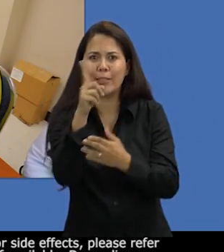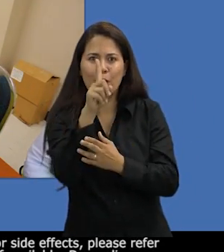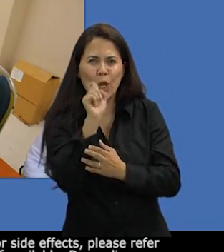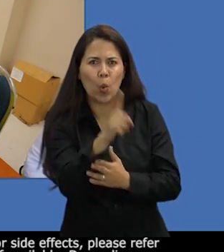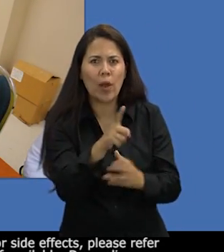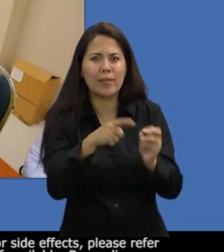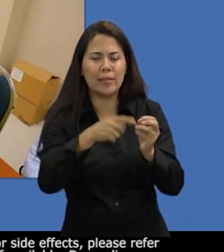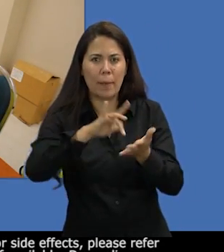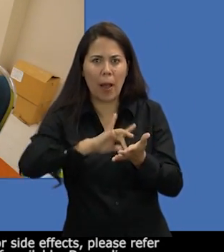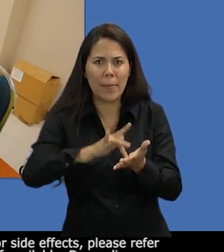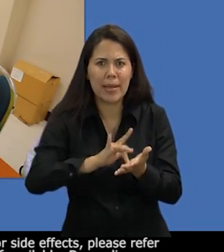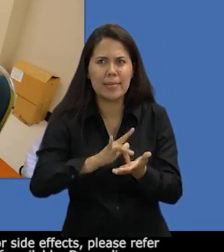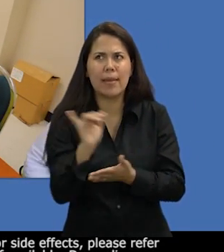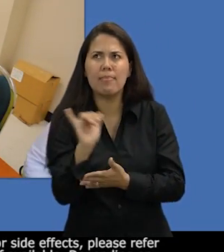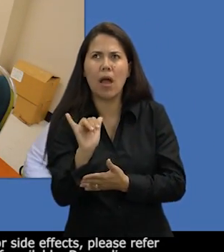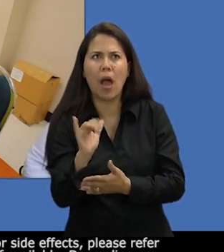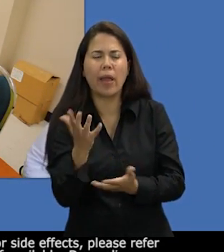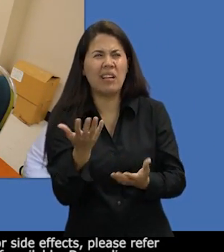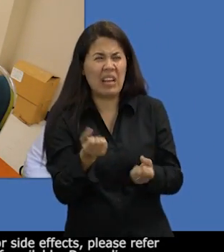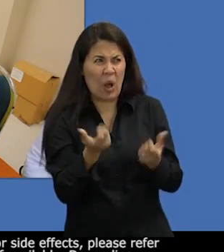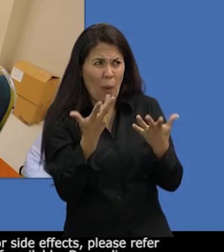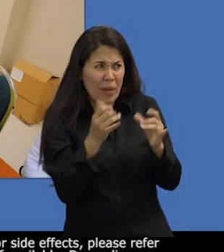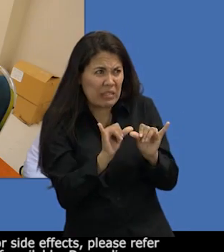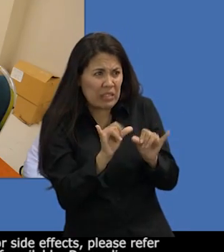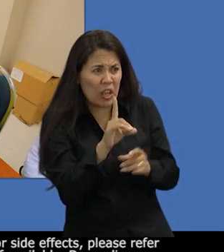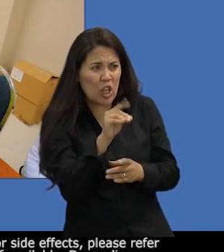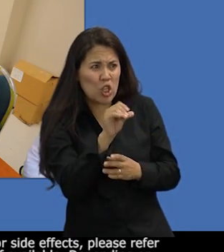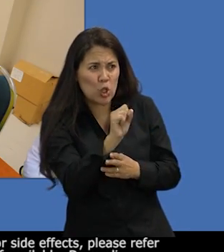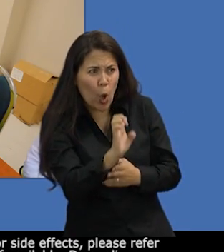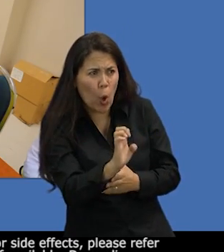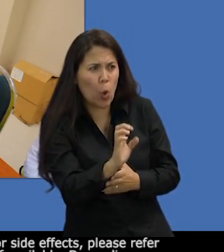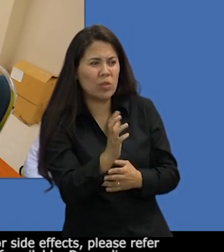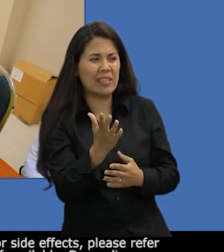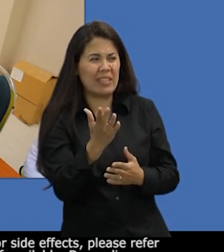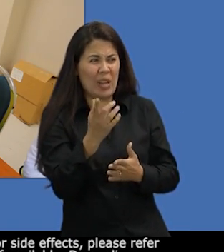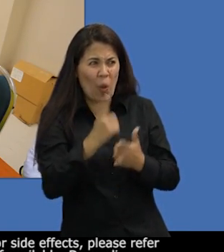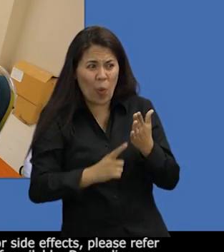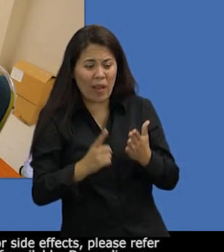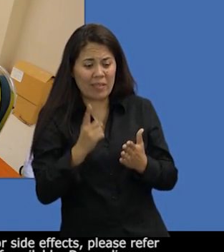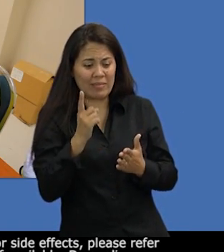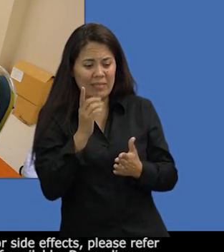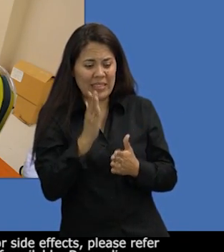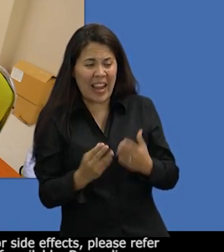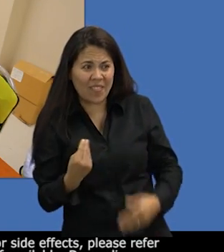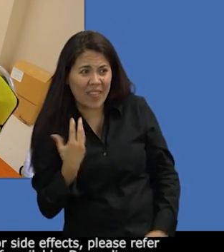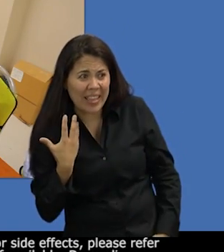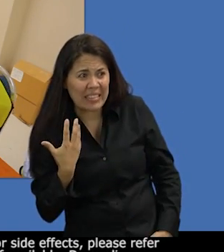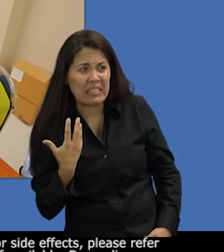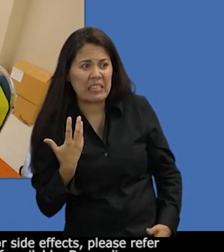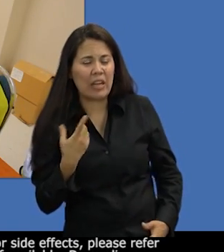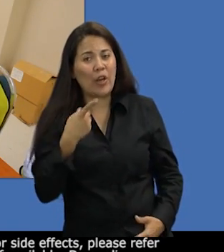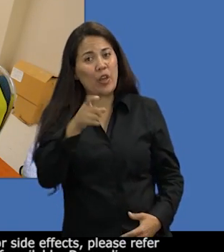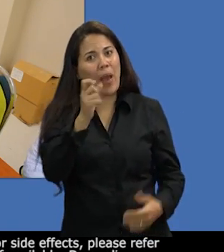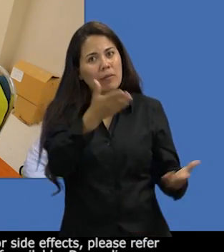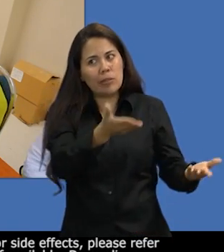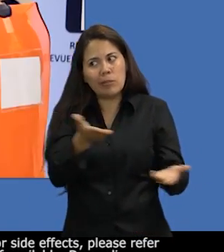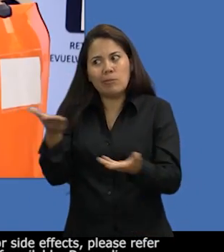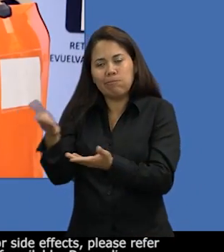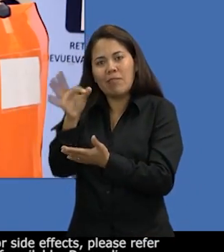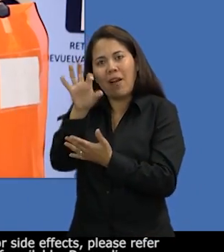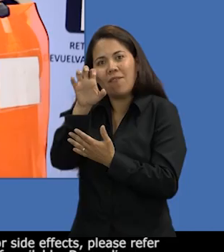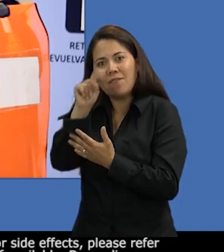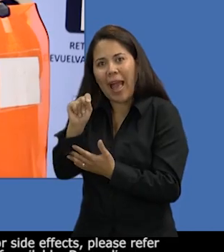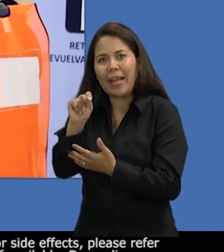side effects, please refer them to the fact sheet or an assistance station if available.